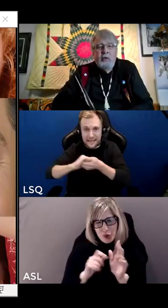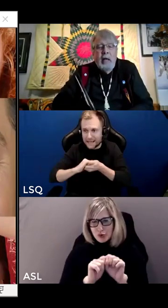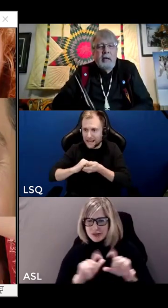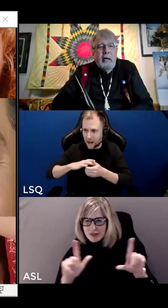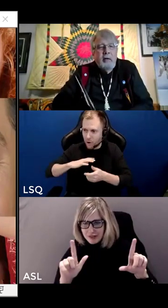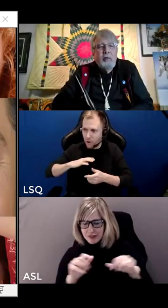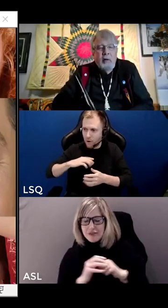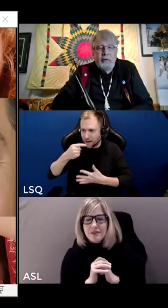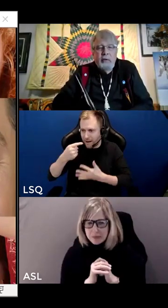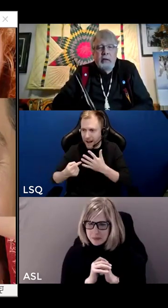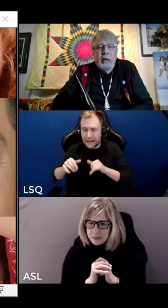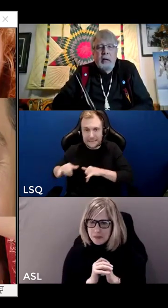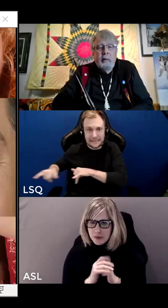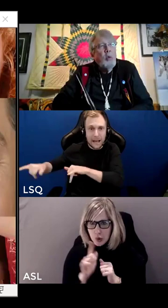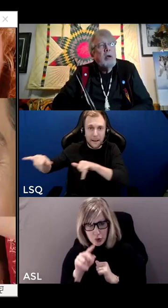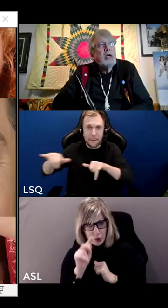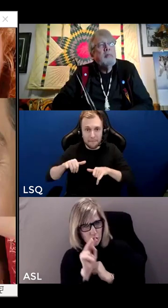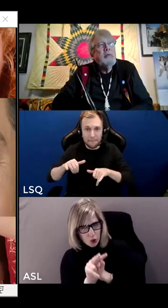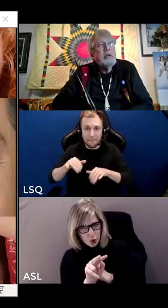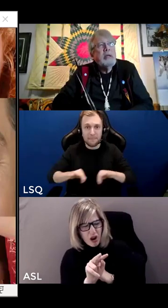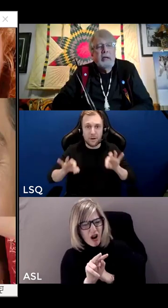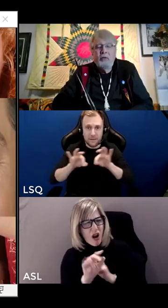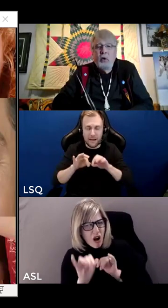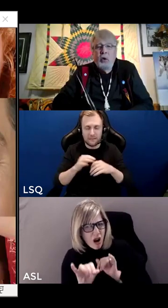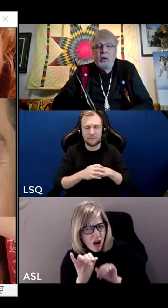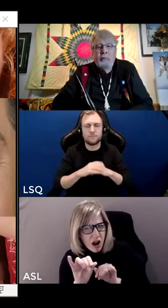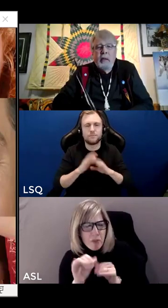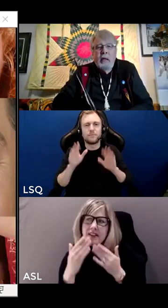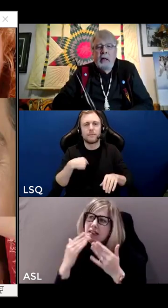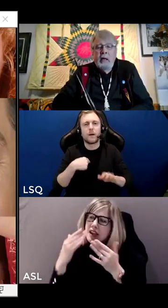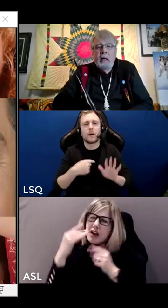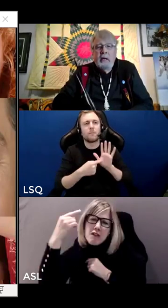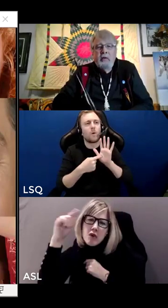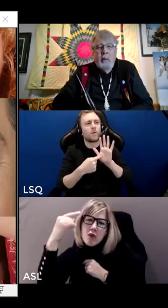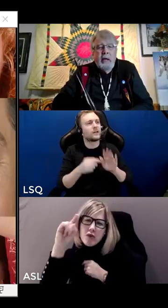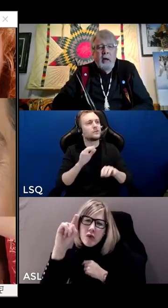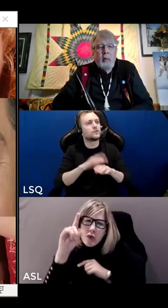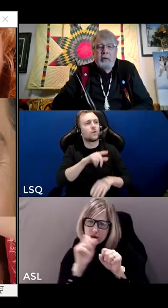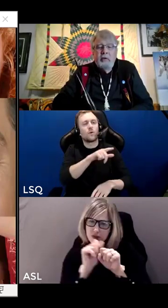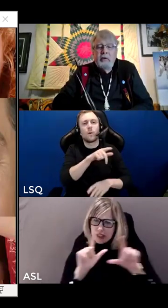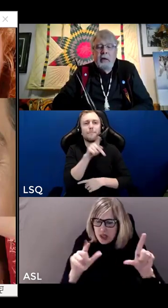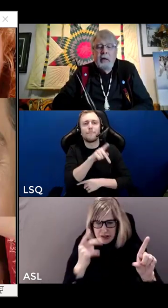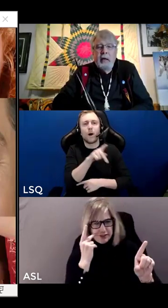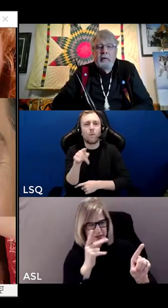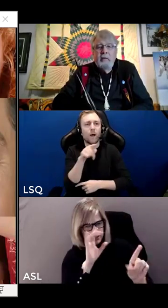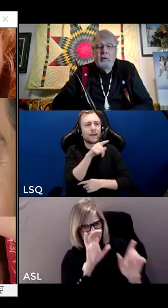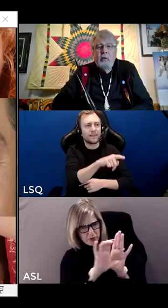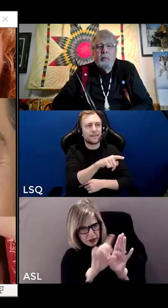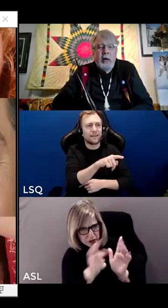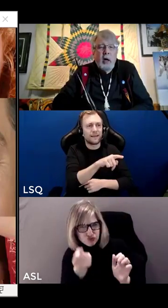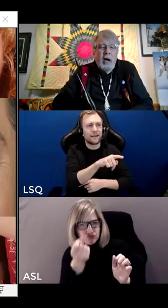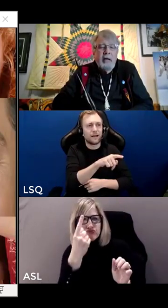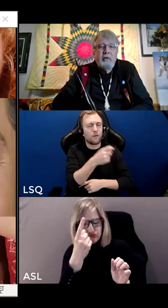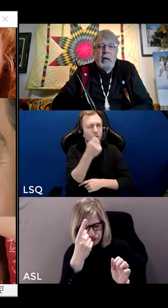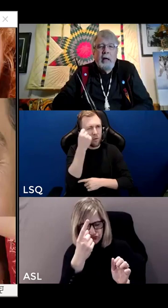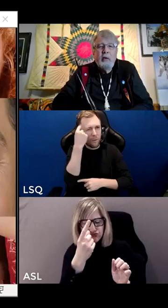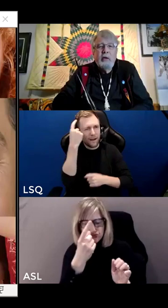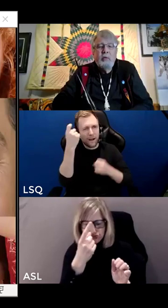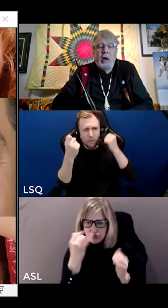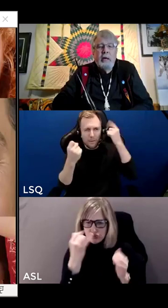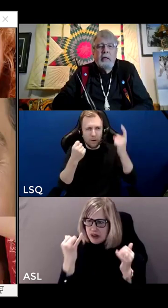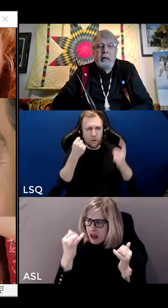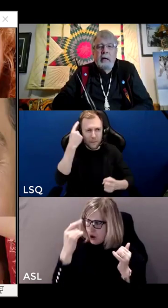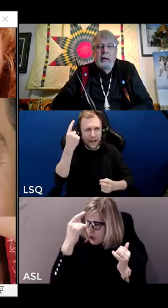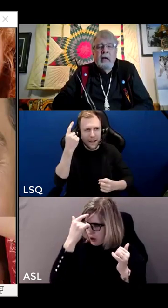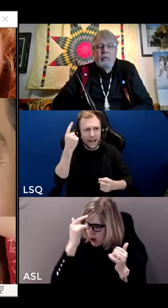our understandings of what I'm giving thanks for. And this may help us to bring our minds together